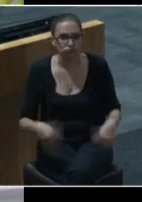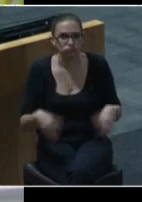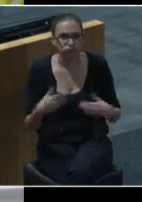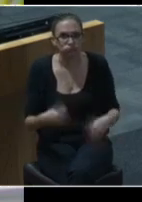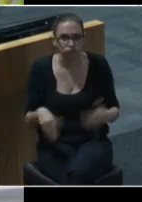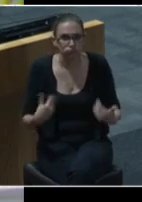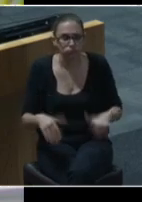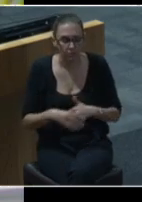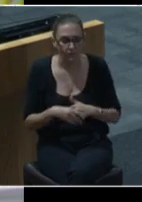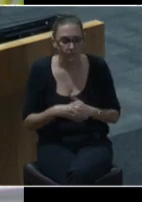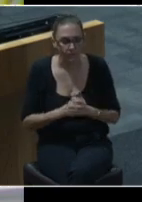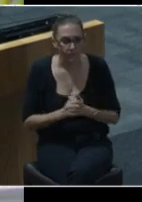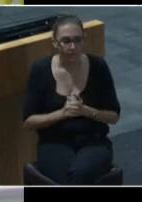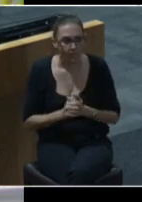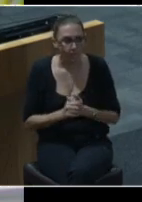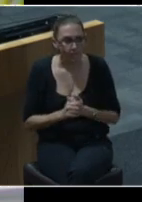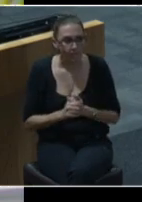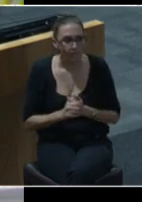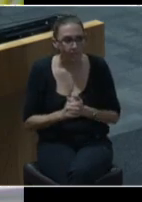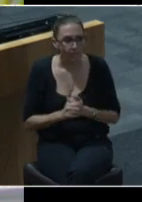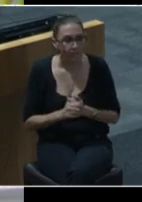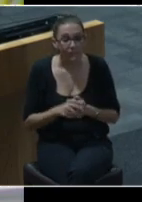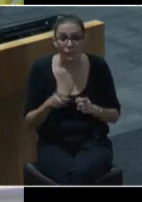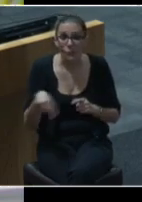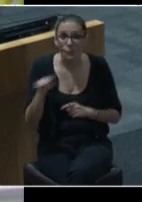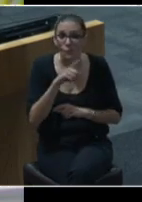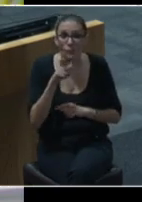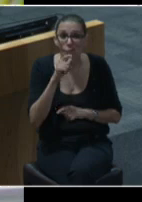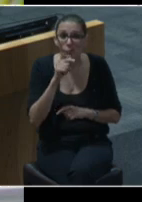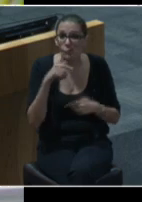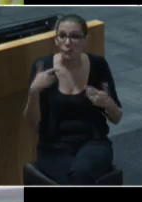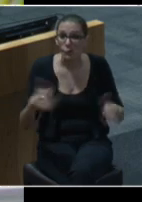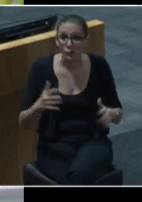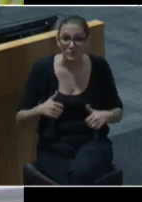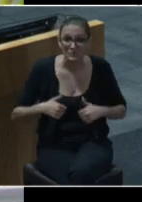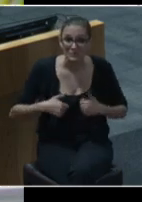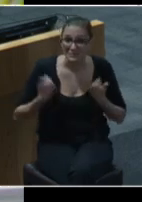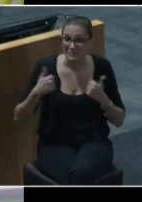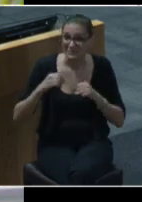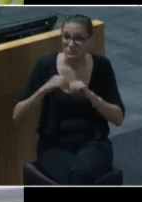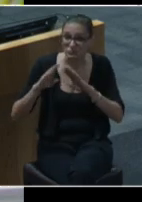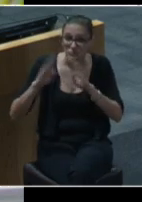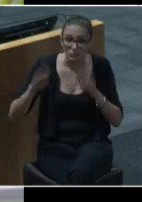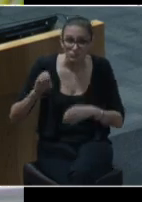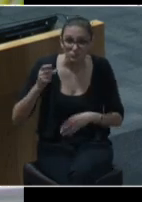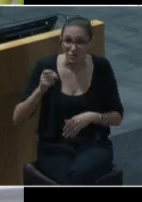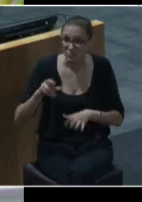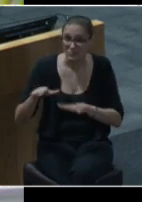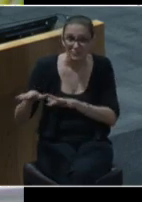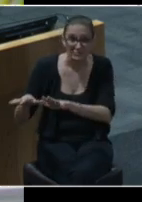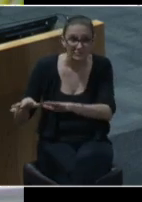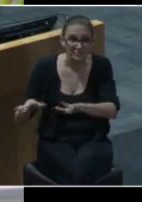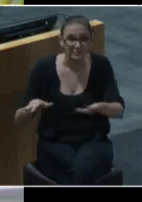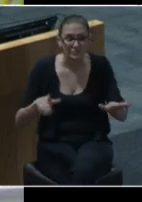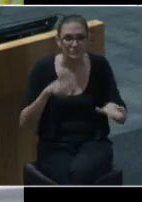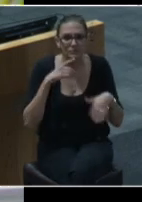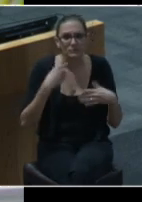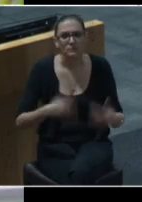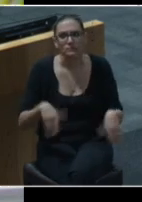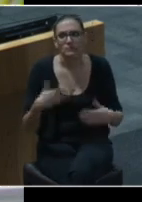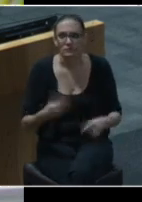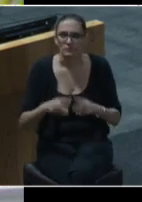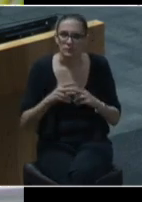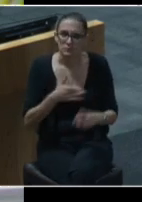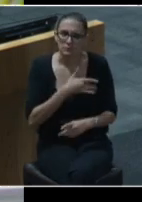and those already living unsheltered our neighbors with police are uniquely vulnerable to contracting